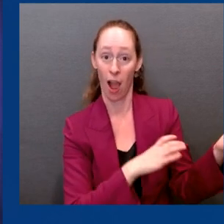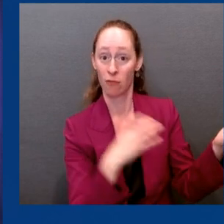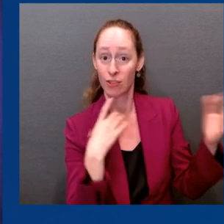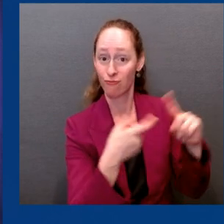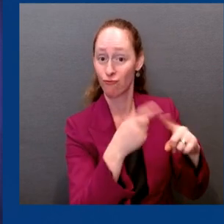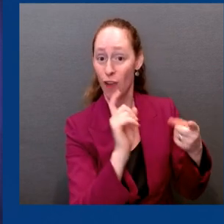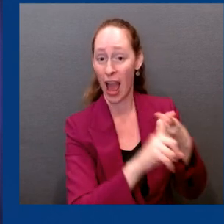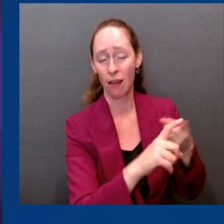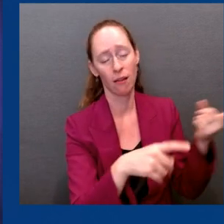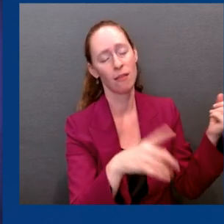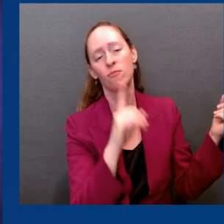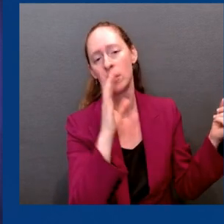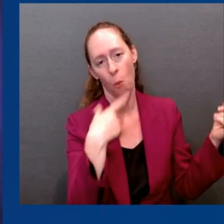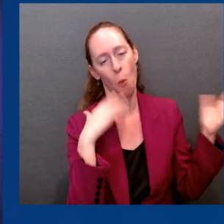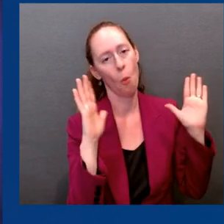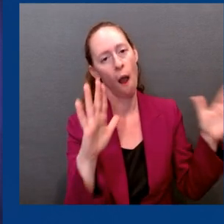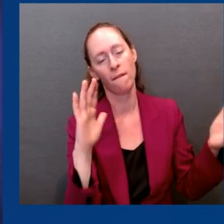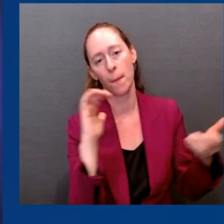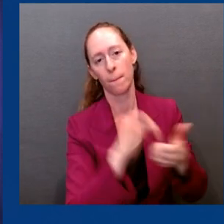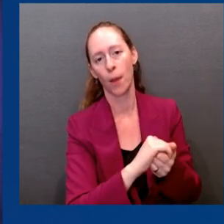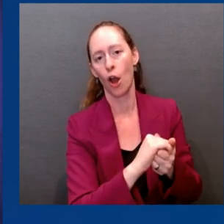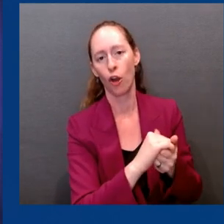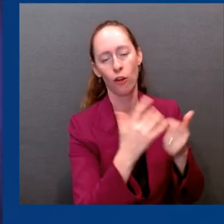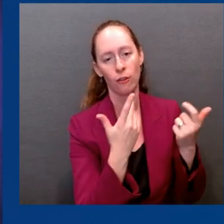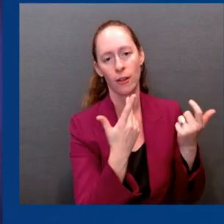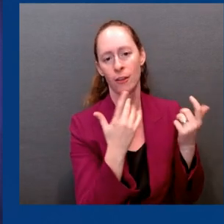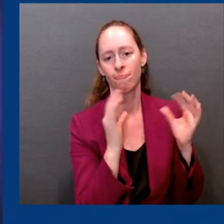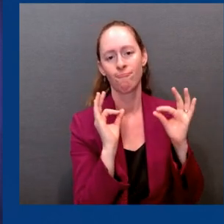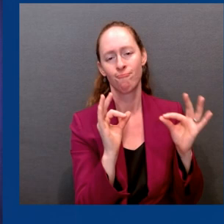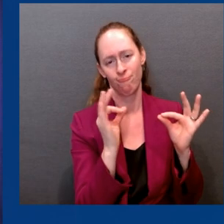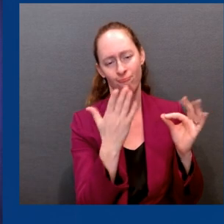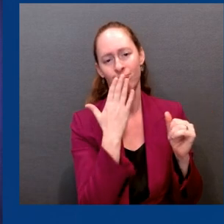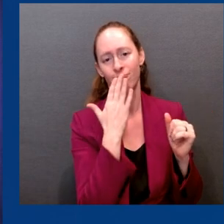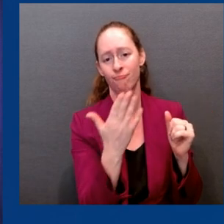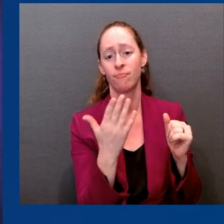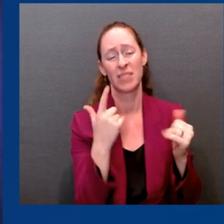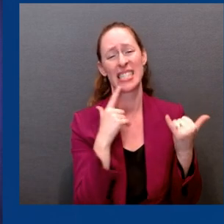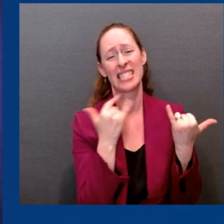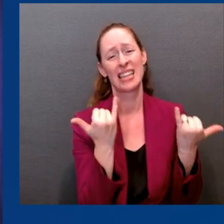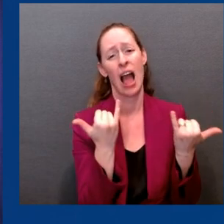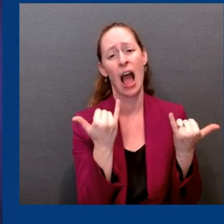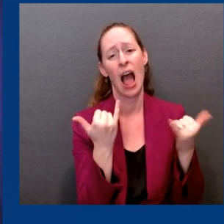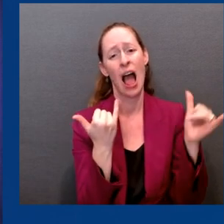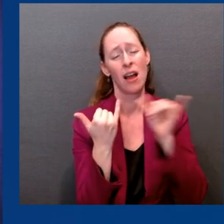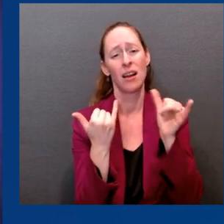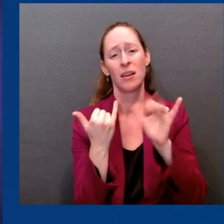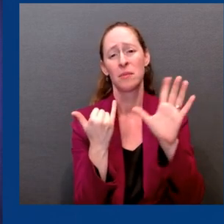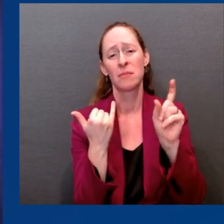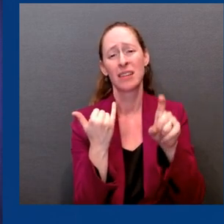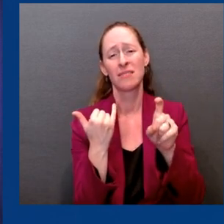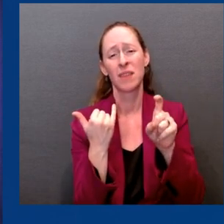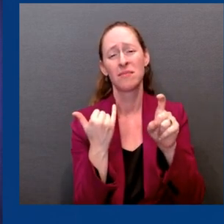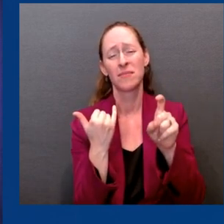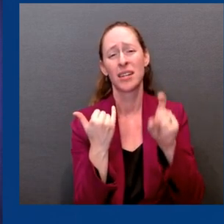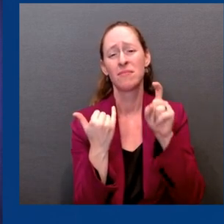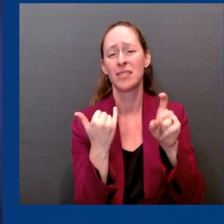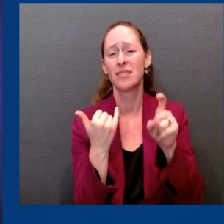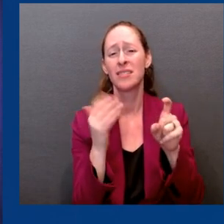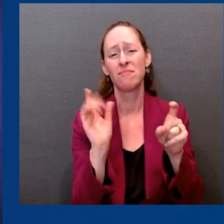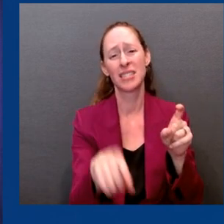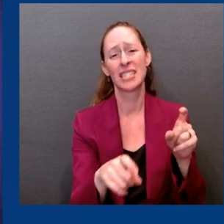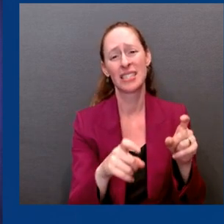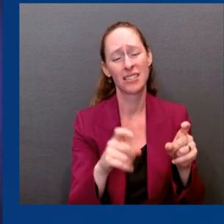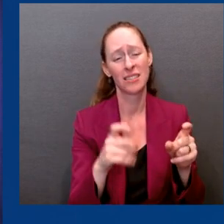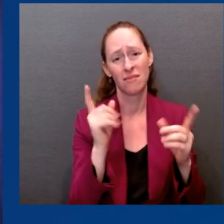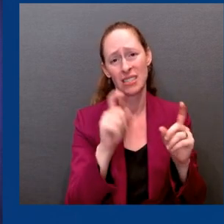It is now critical that you step up and provide additional COVID-19 funding so we can stay ahead of this virus